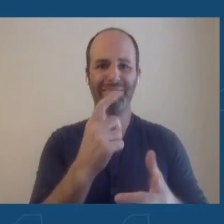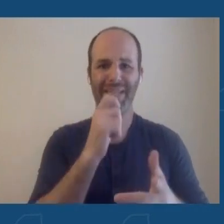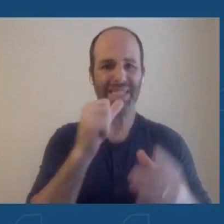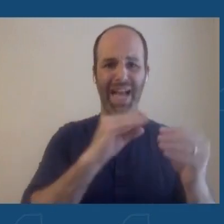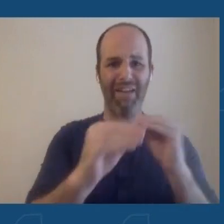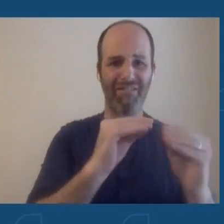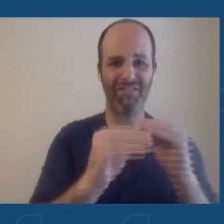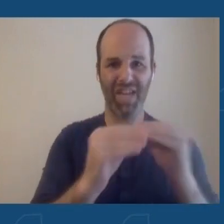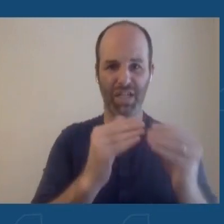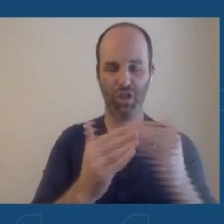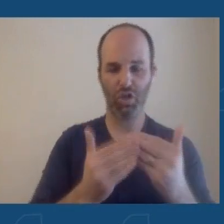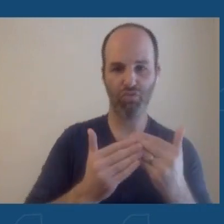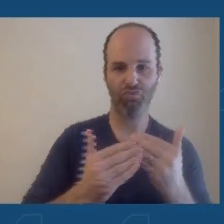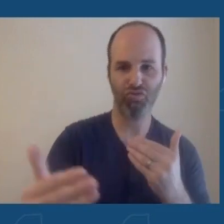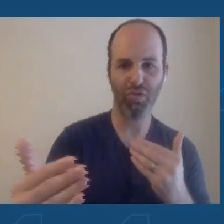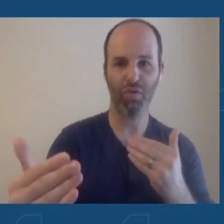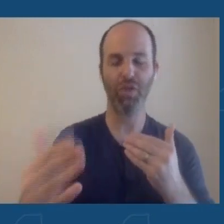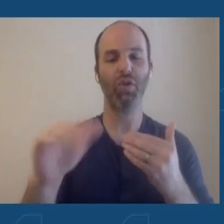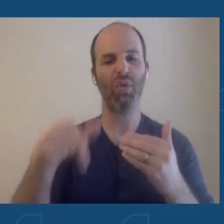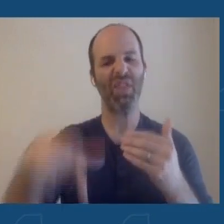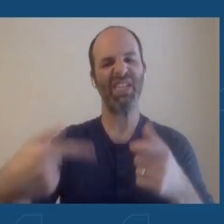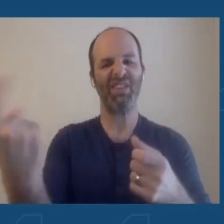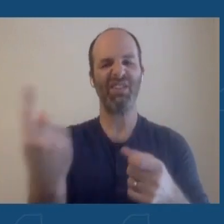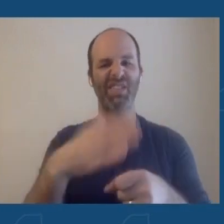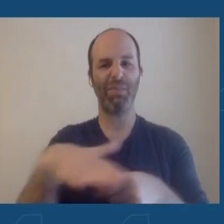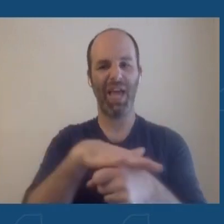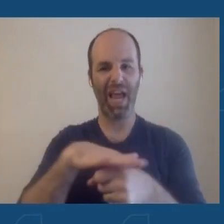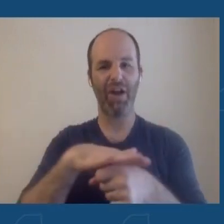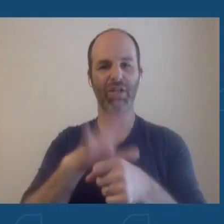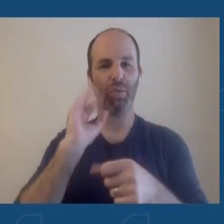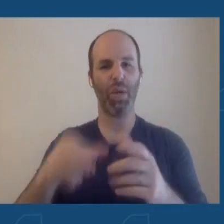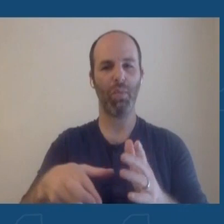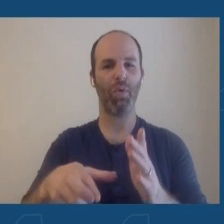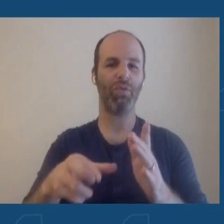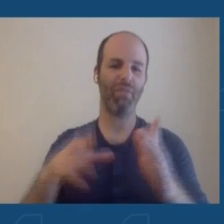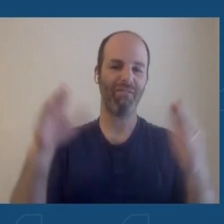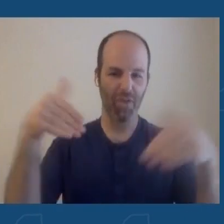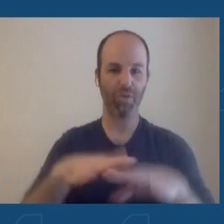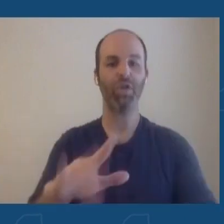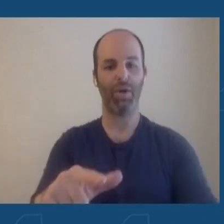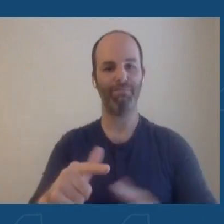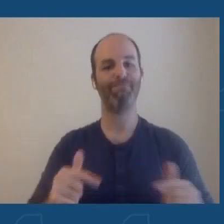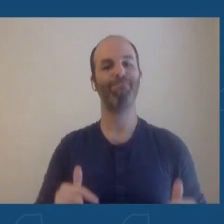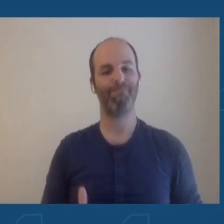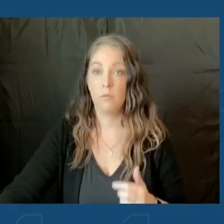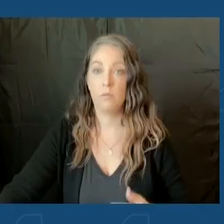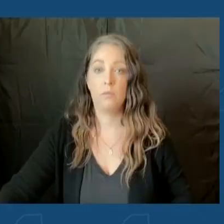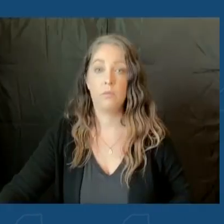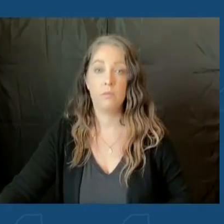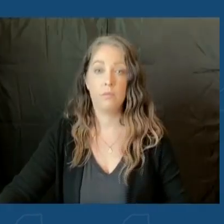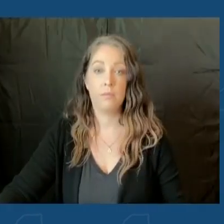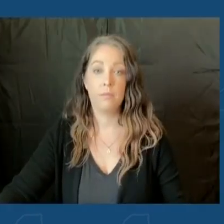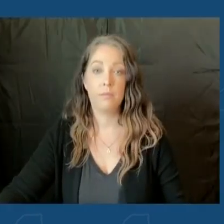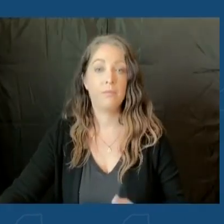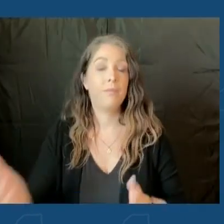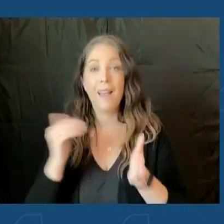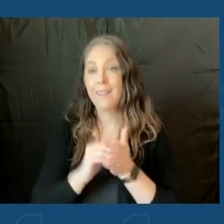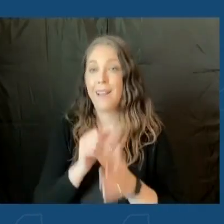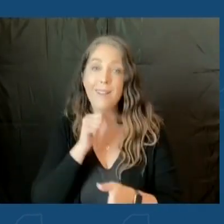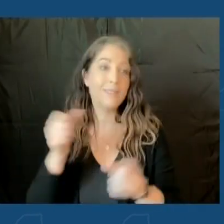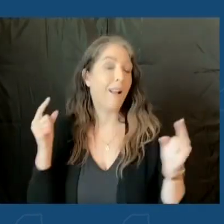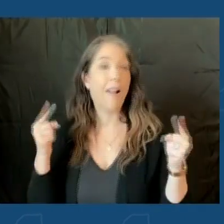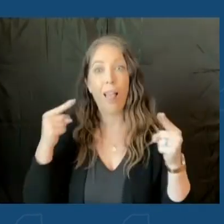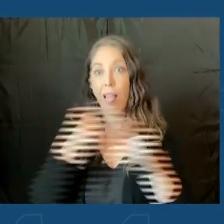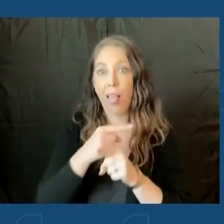going forward. So these are some of the areas we're going to be focused on. Again, it's not going to conflict with other ongoing reviews.